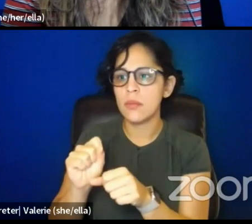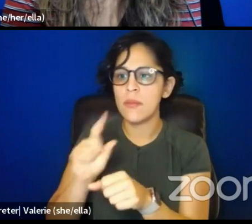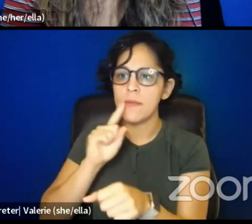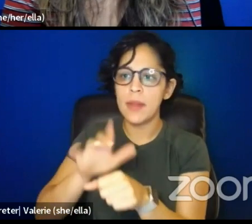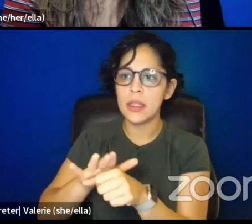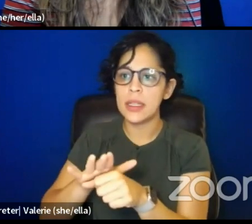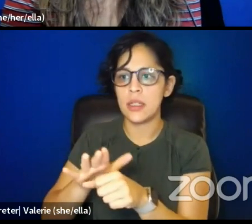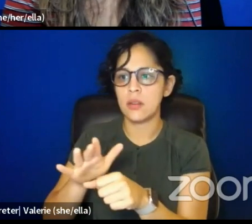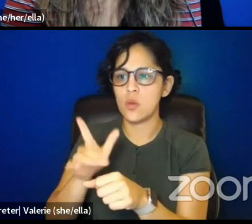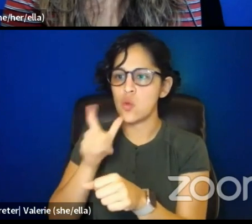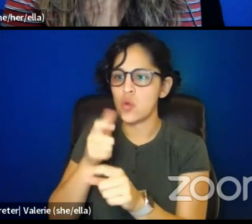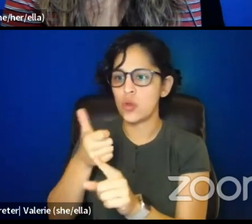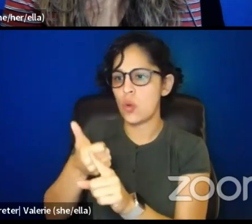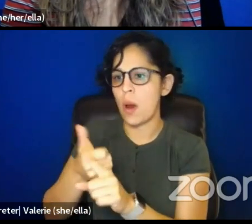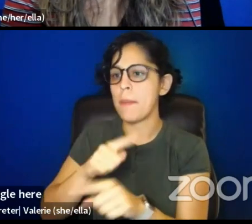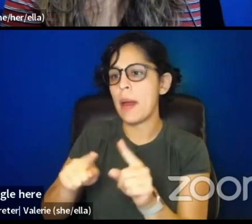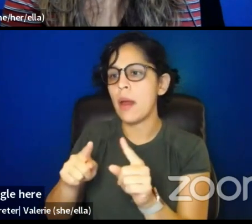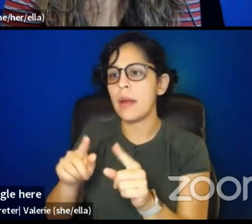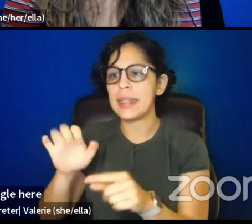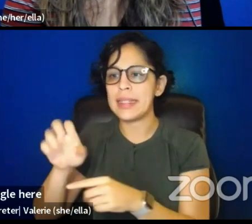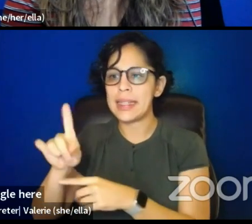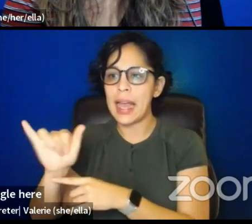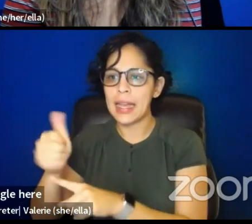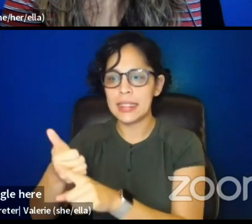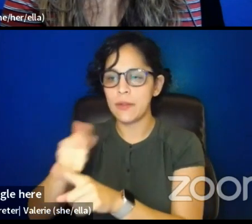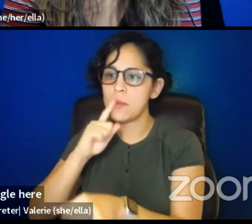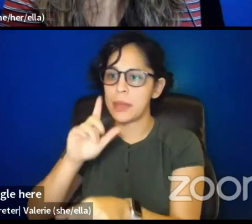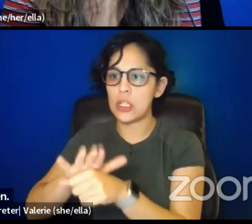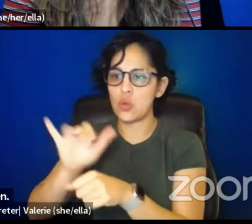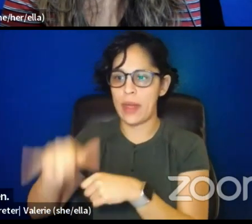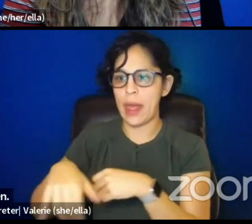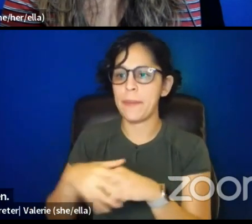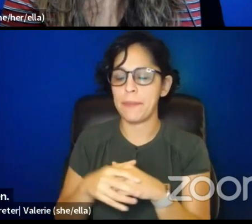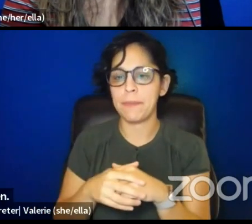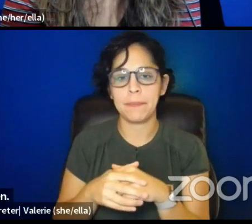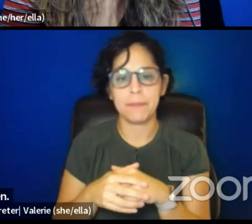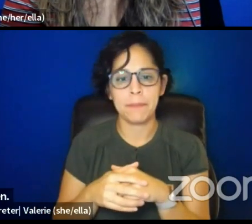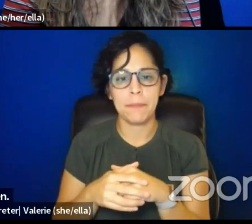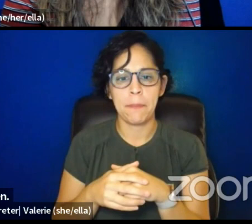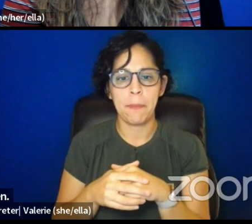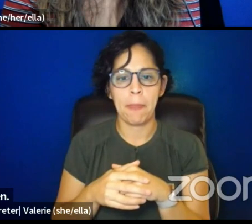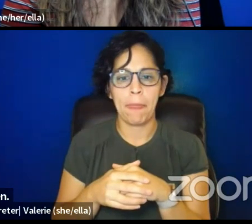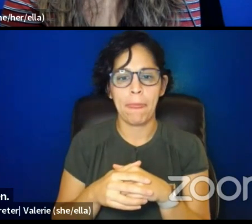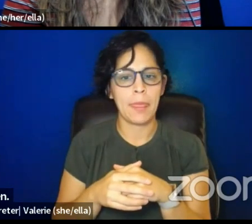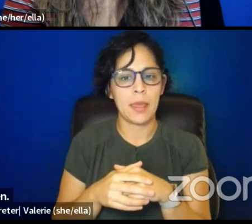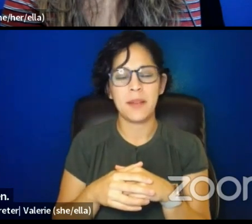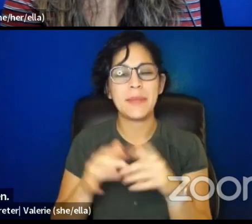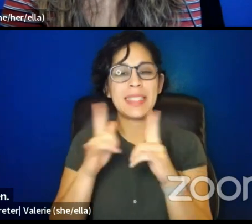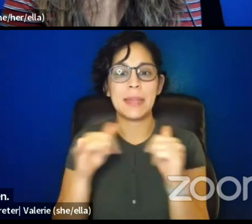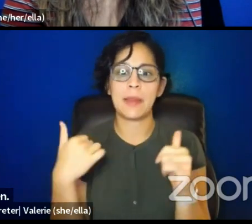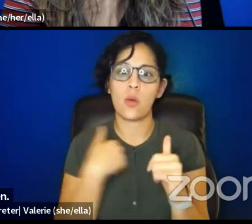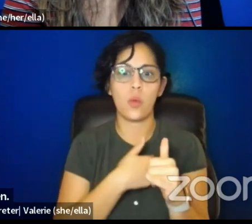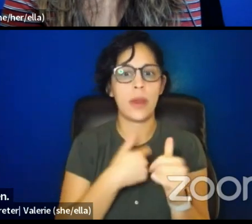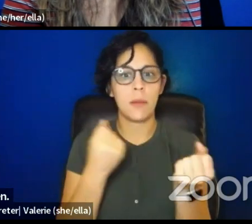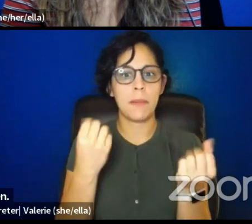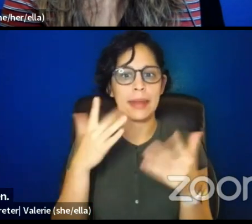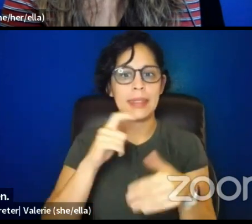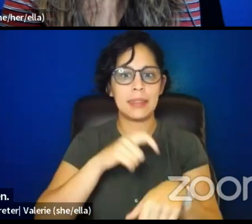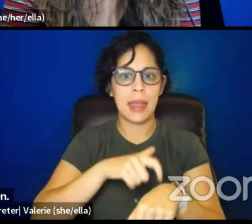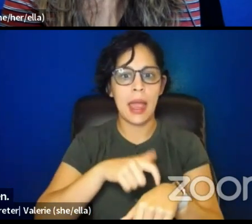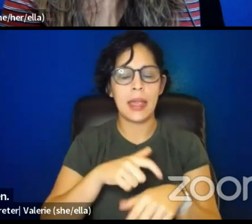often, uh, Powell here explicitly, we don't have time to take care of caregivers. We're working on anti-racism